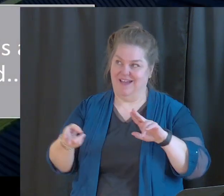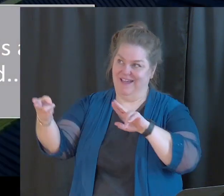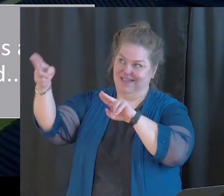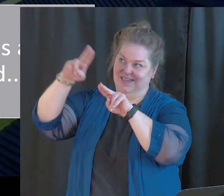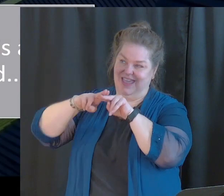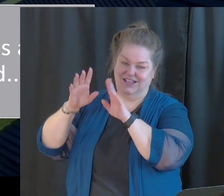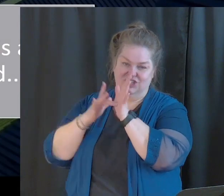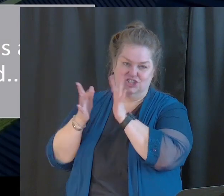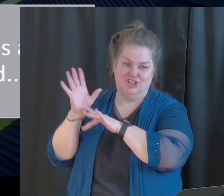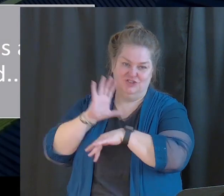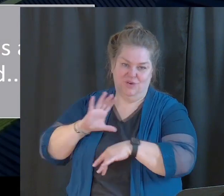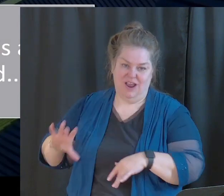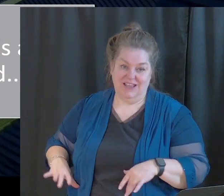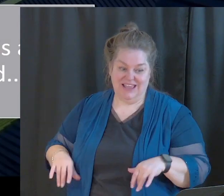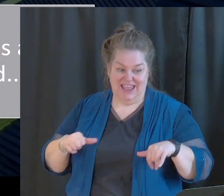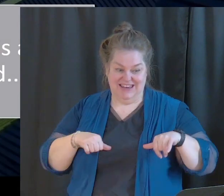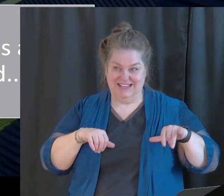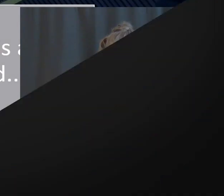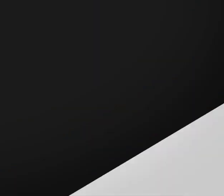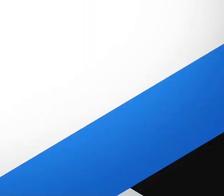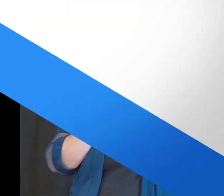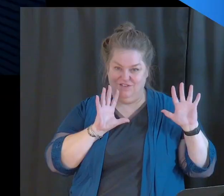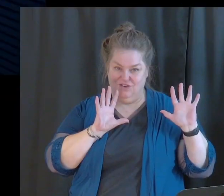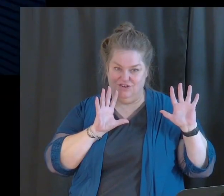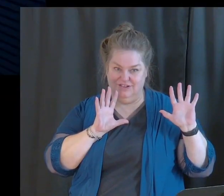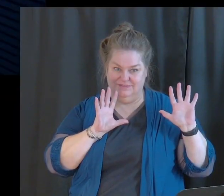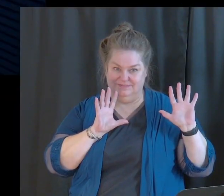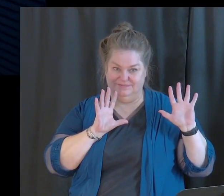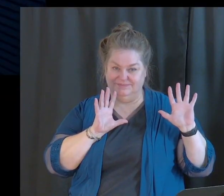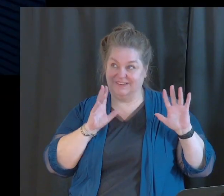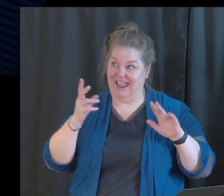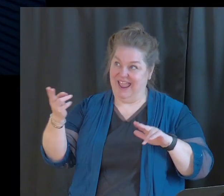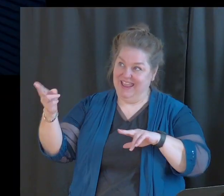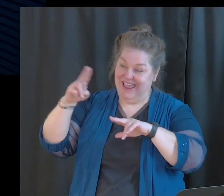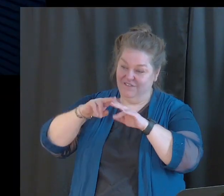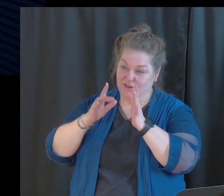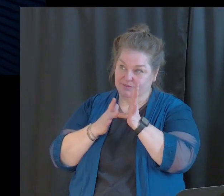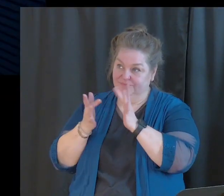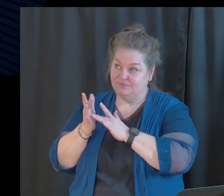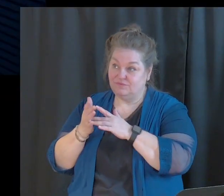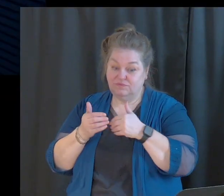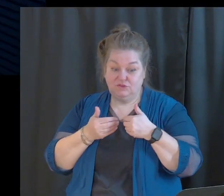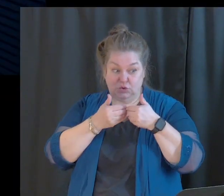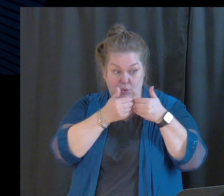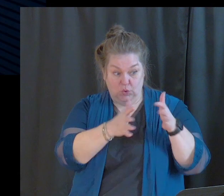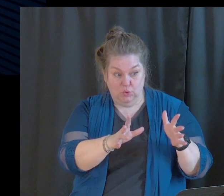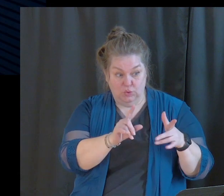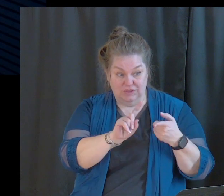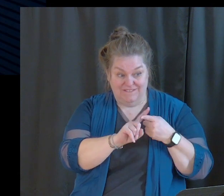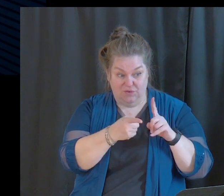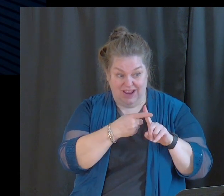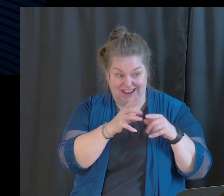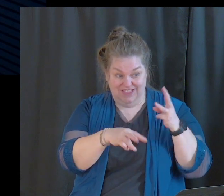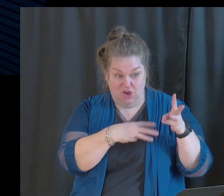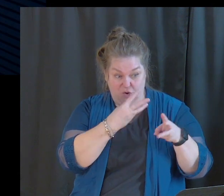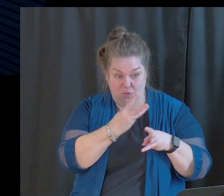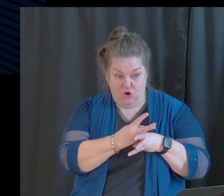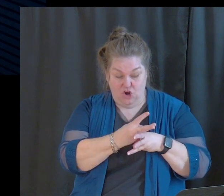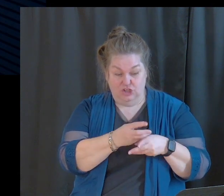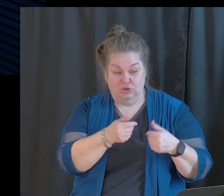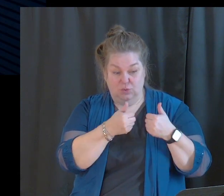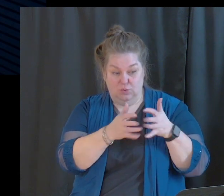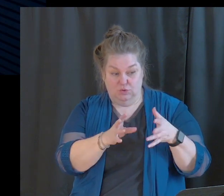Any sacrifices I give, I gain something from Jesus. To lose a friend in this world, to lose a